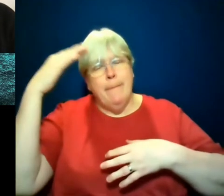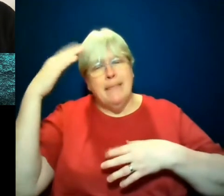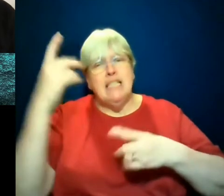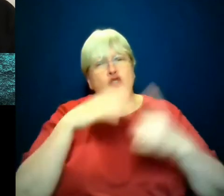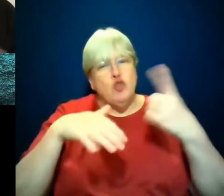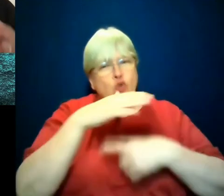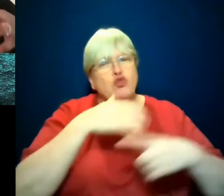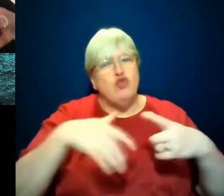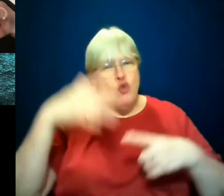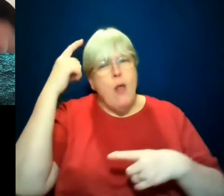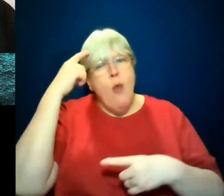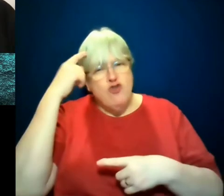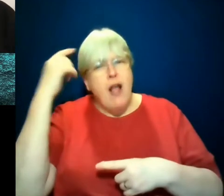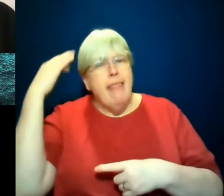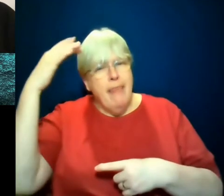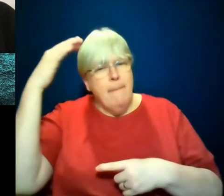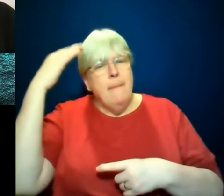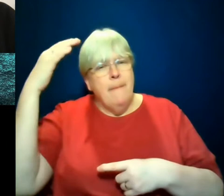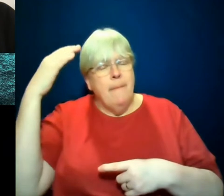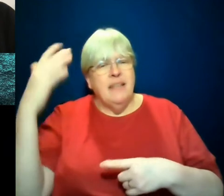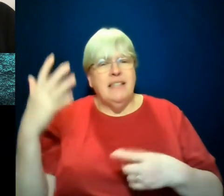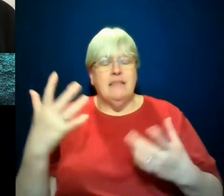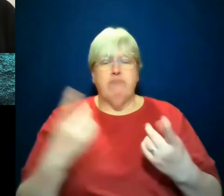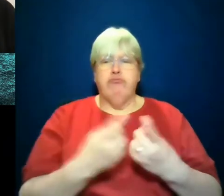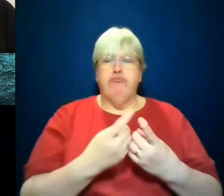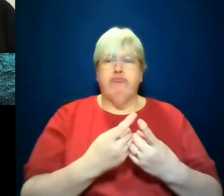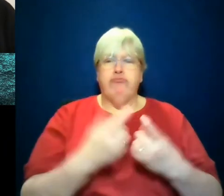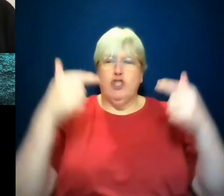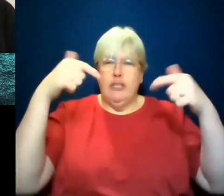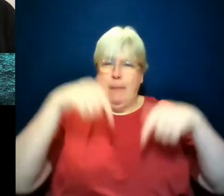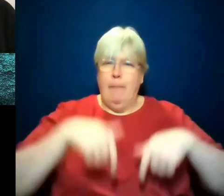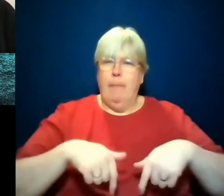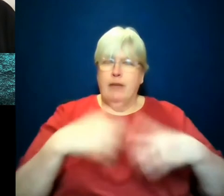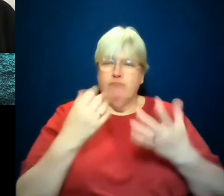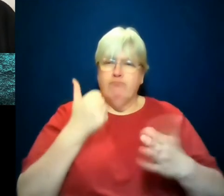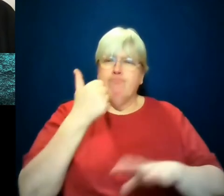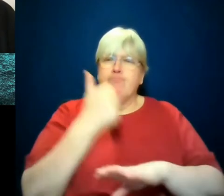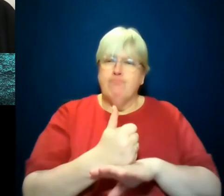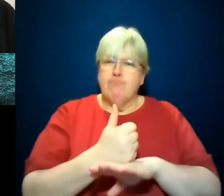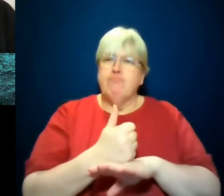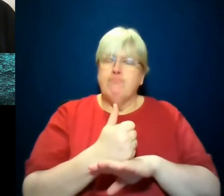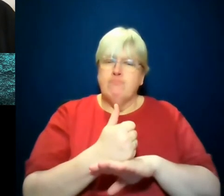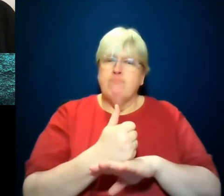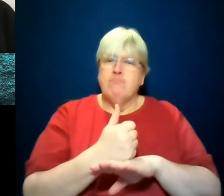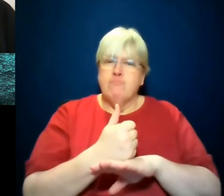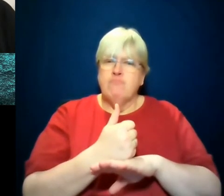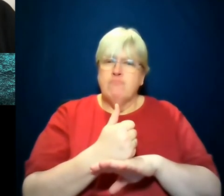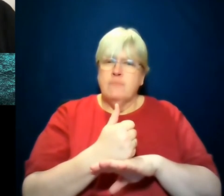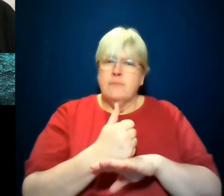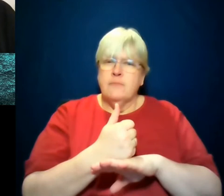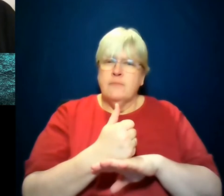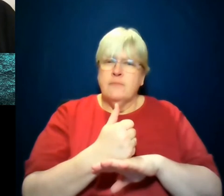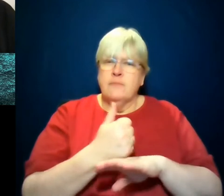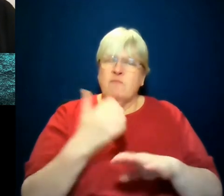while staying deeply grounded, you know, I want to say, I don't mean literally, but